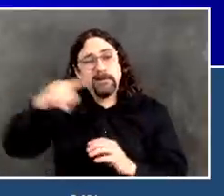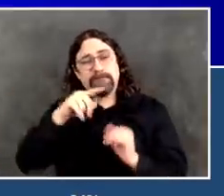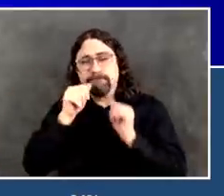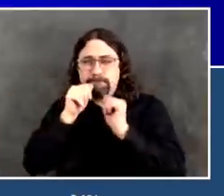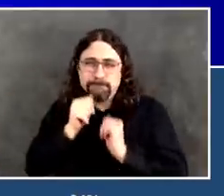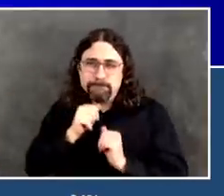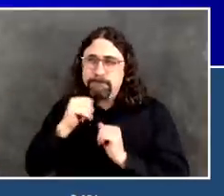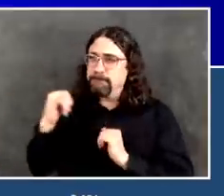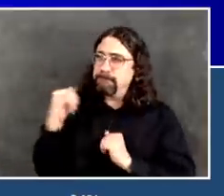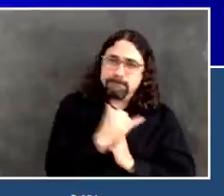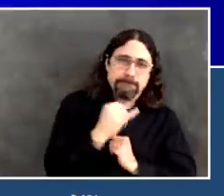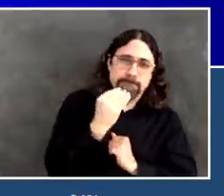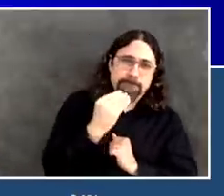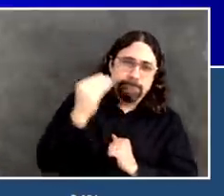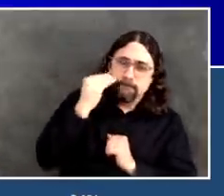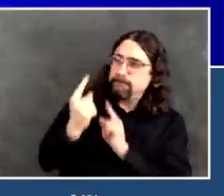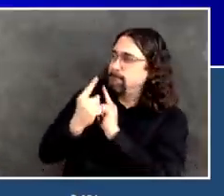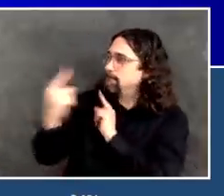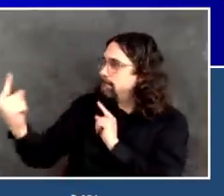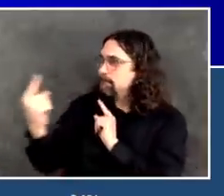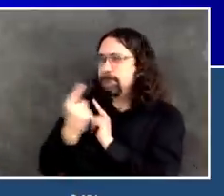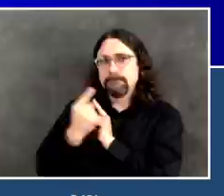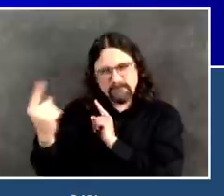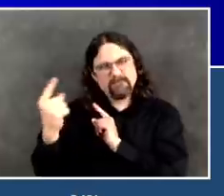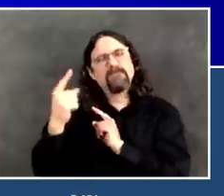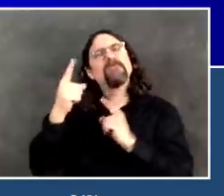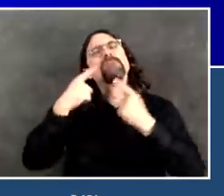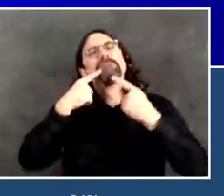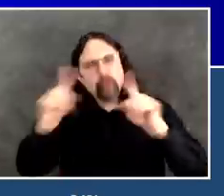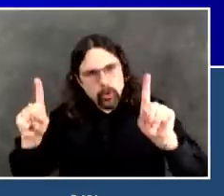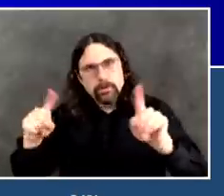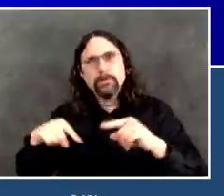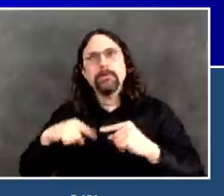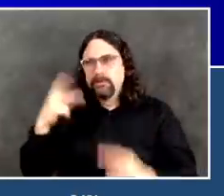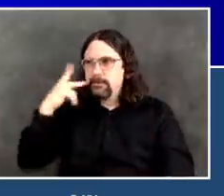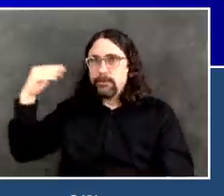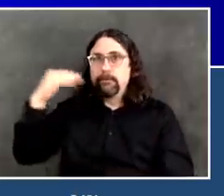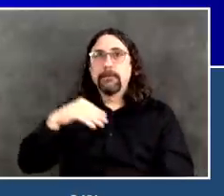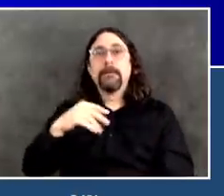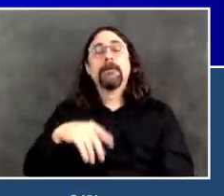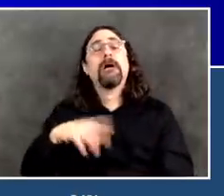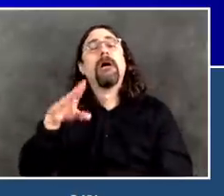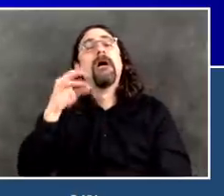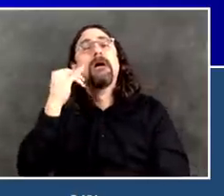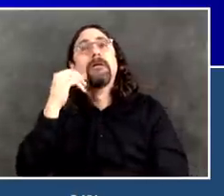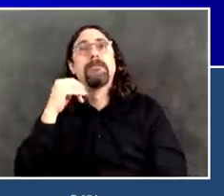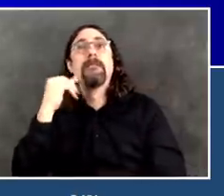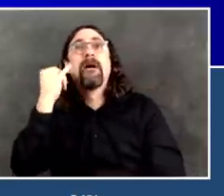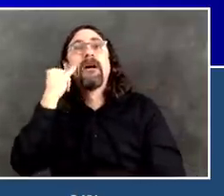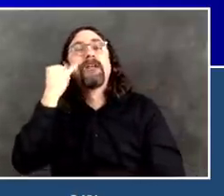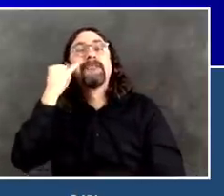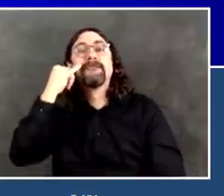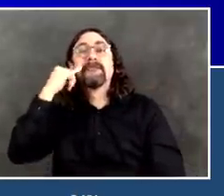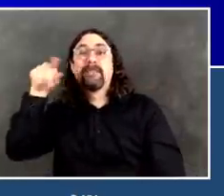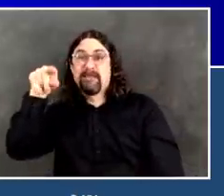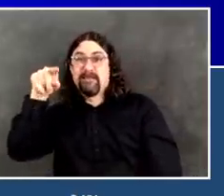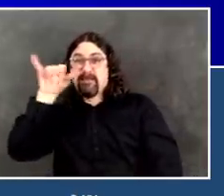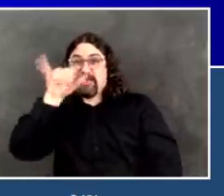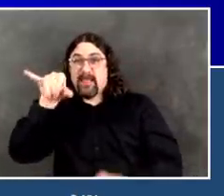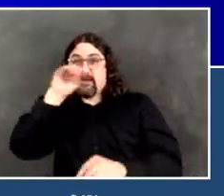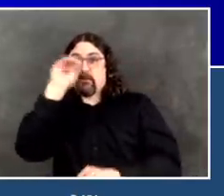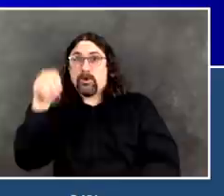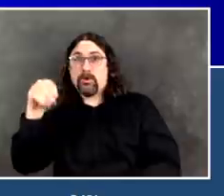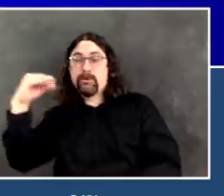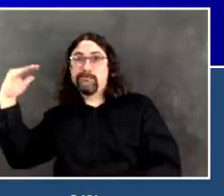Plateau is not a good word. Plateau is a dirty word where I come from. This is, in this case, plateau means too many people suffering on a